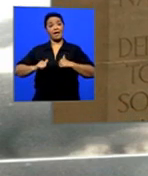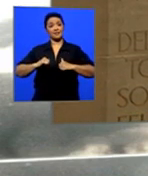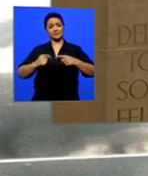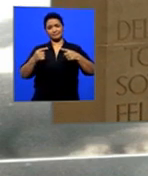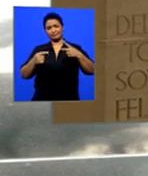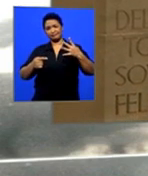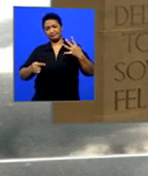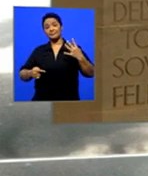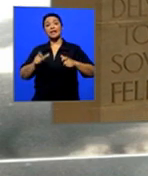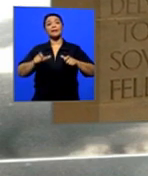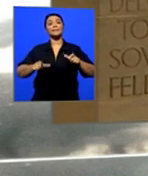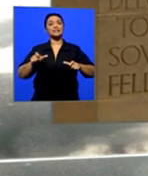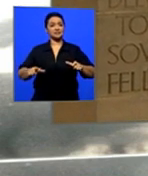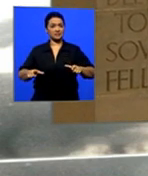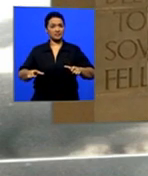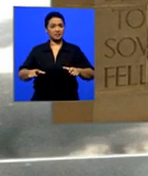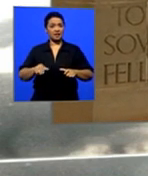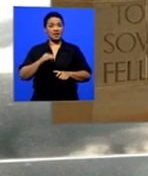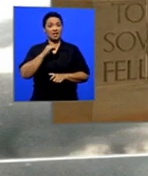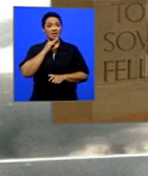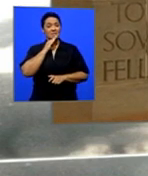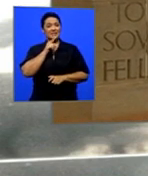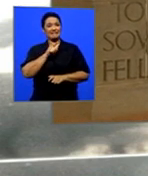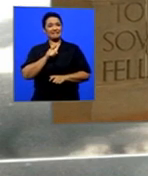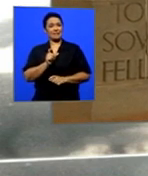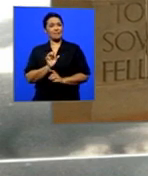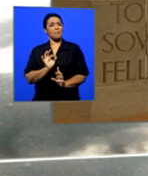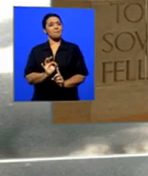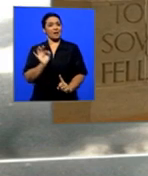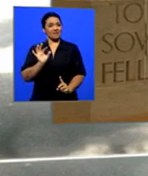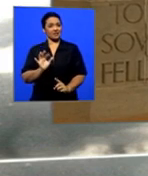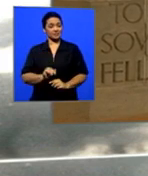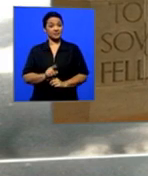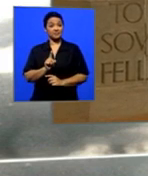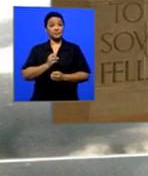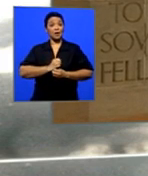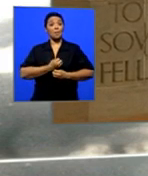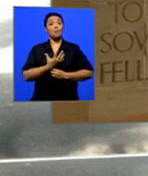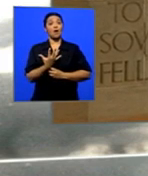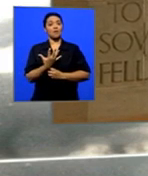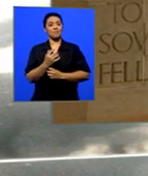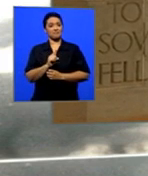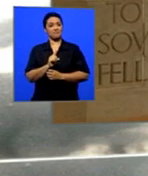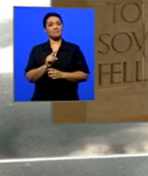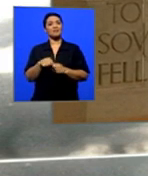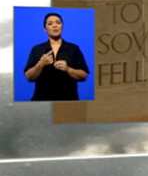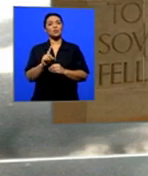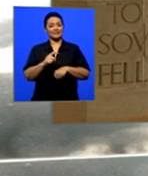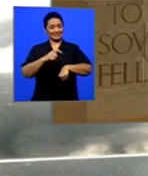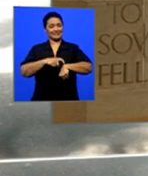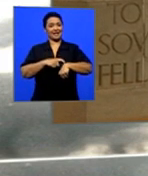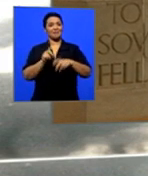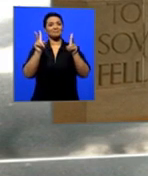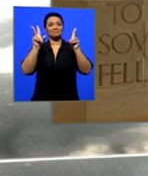A man who's word perfect. And there's a poem of his about time.